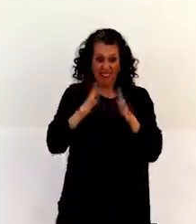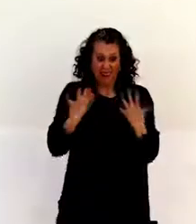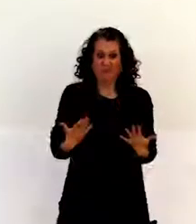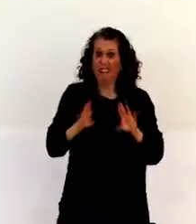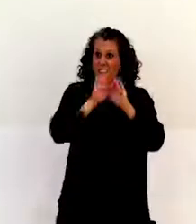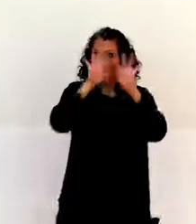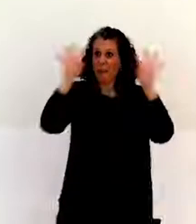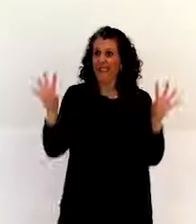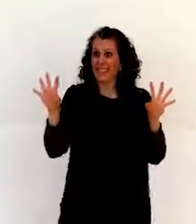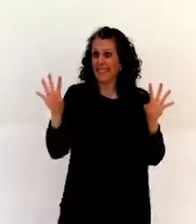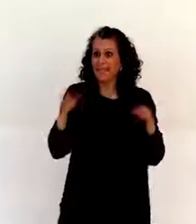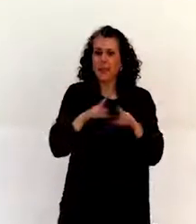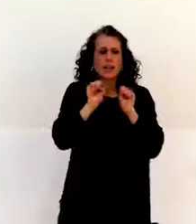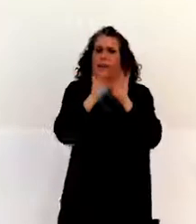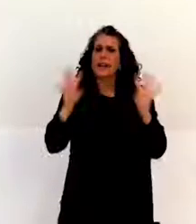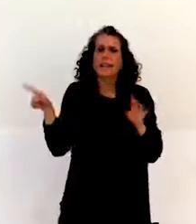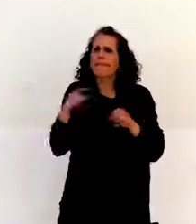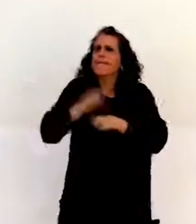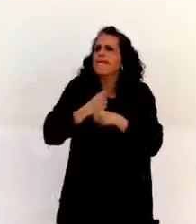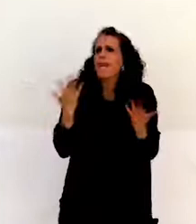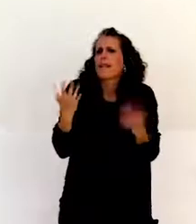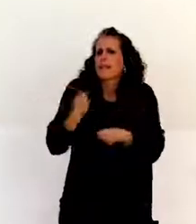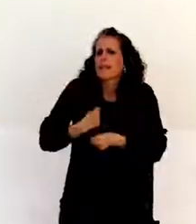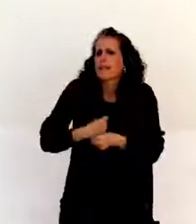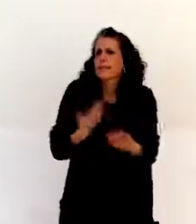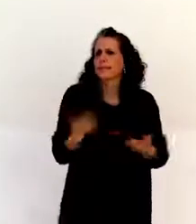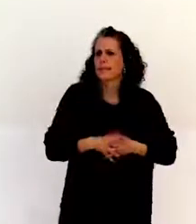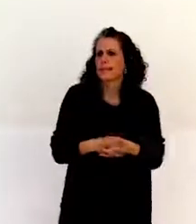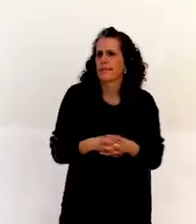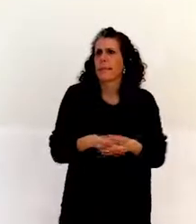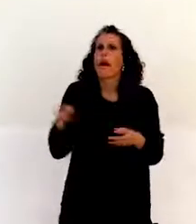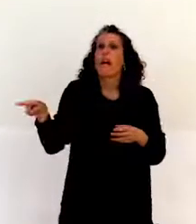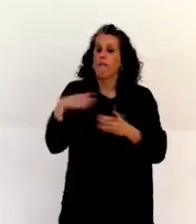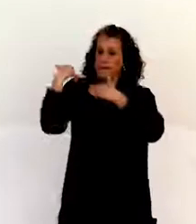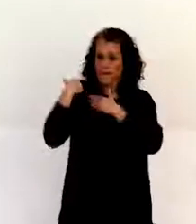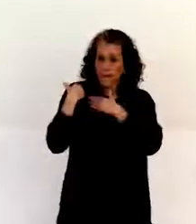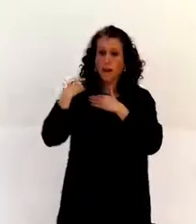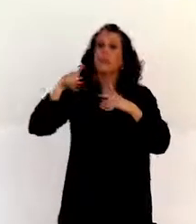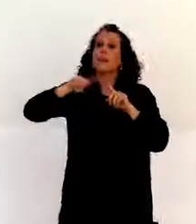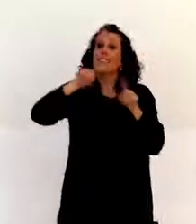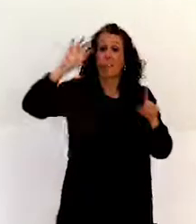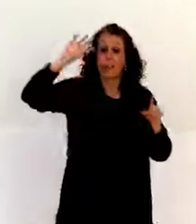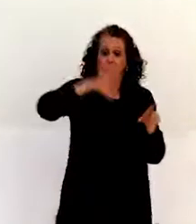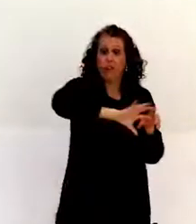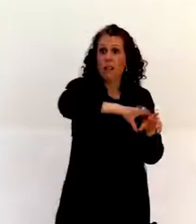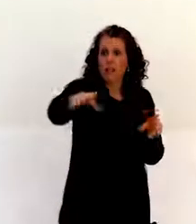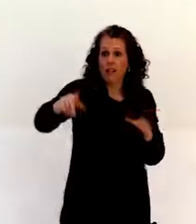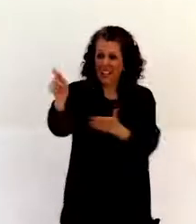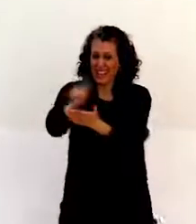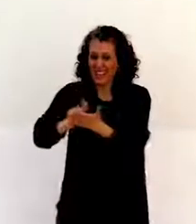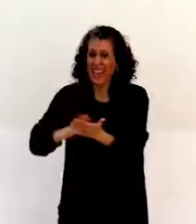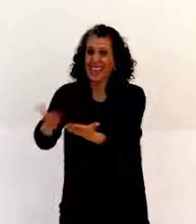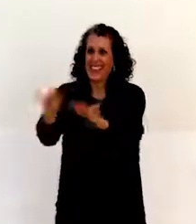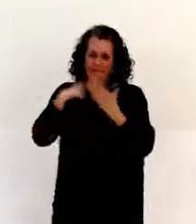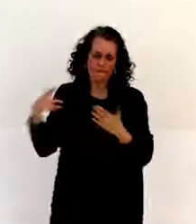What does the committee do? Well, first of all, it reviews the reports of the state parties, which should give us